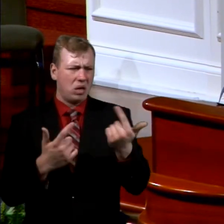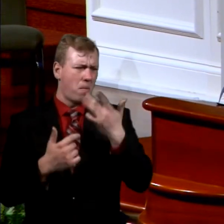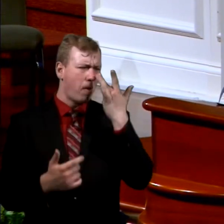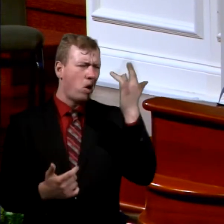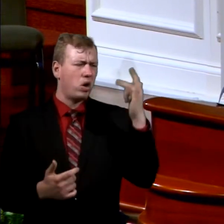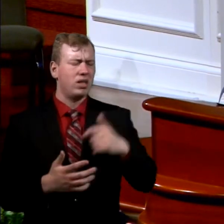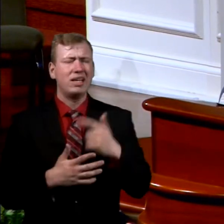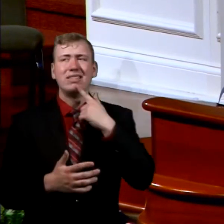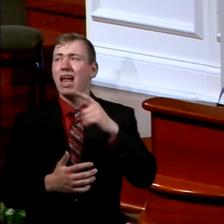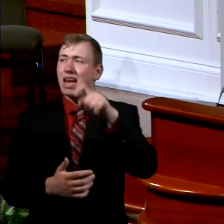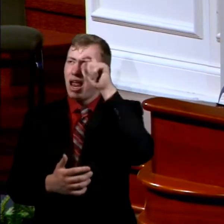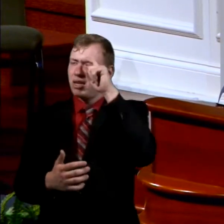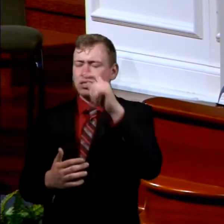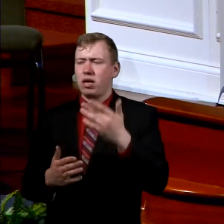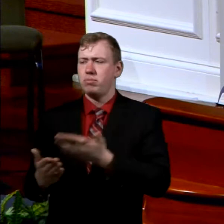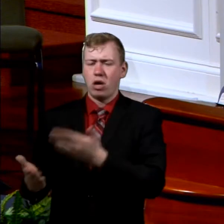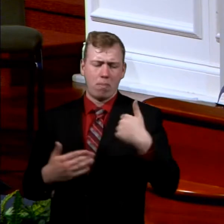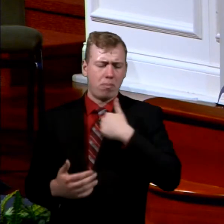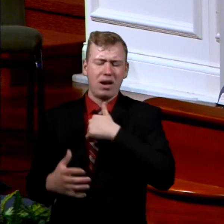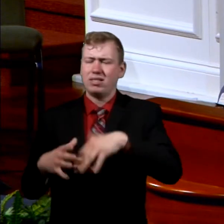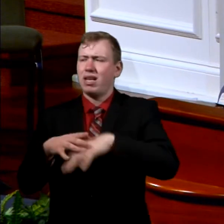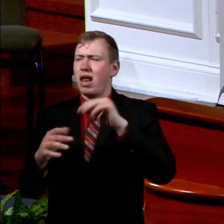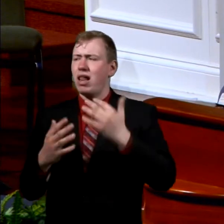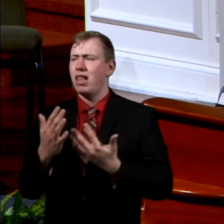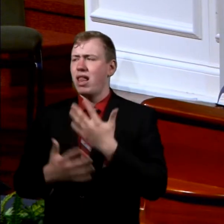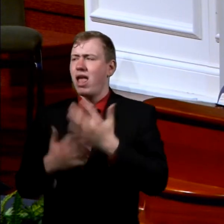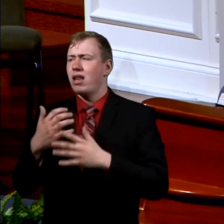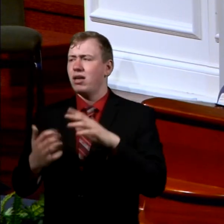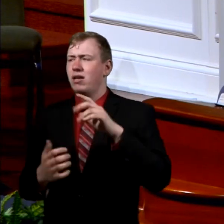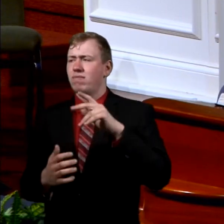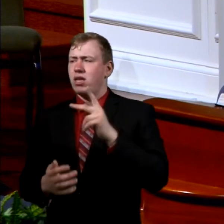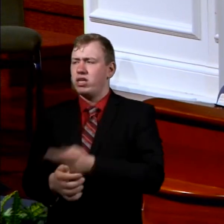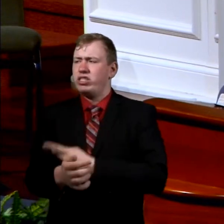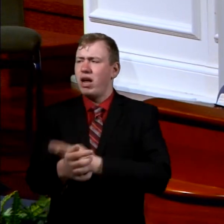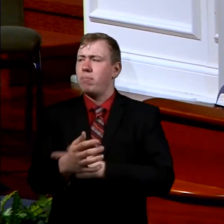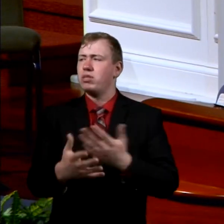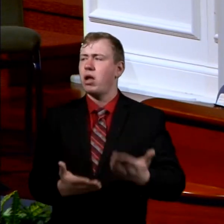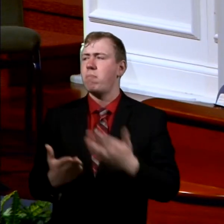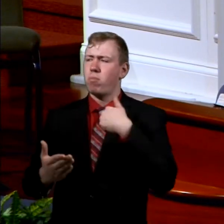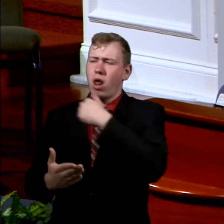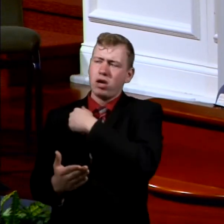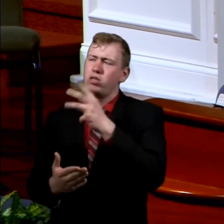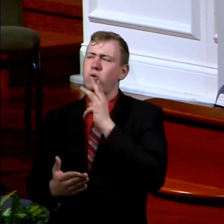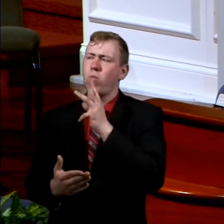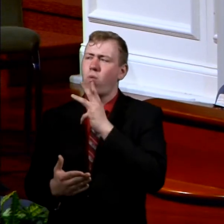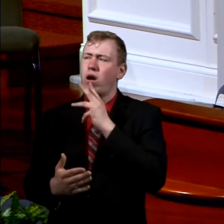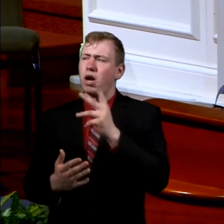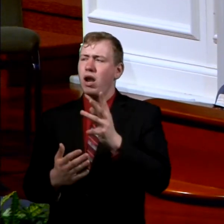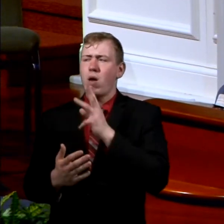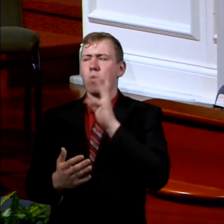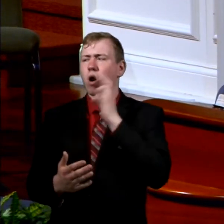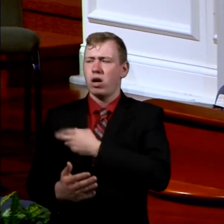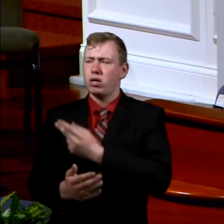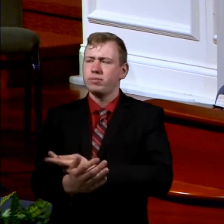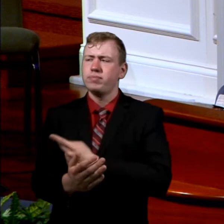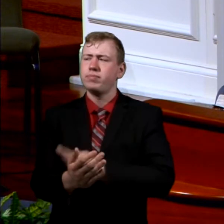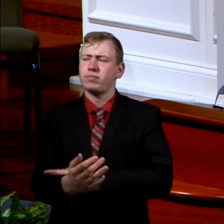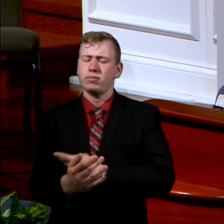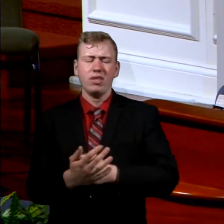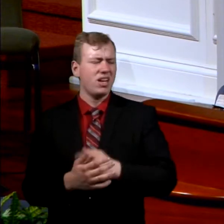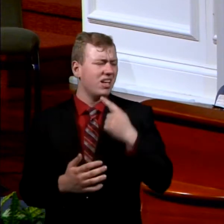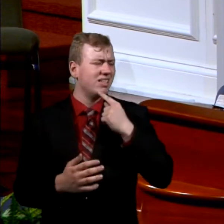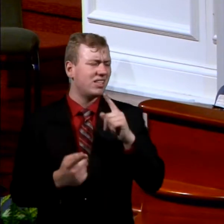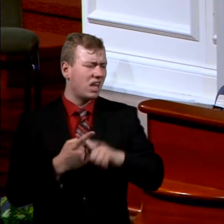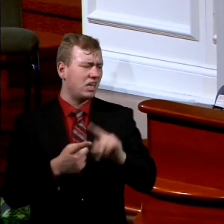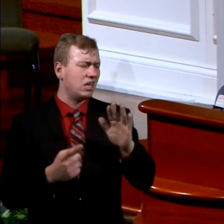they said, An Egyptian delivered us out of the hand of the shepherds, and drew water enough for us, and watered the flock. And he said unto